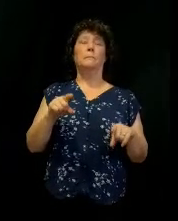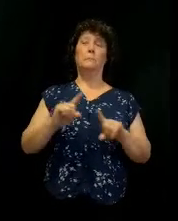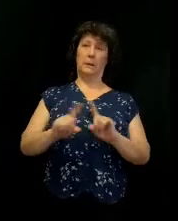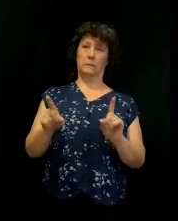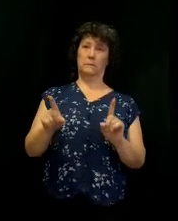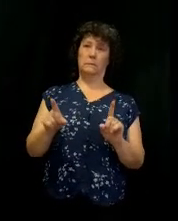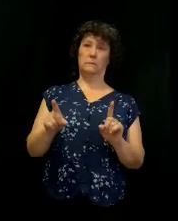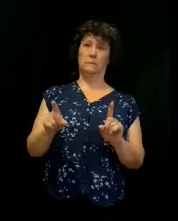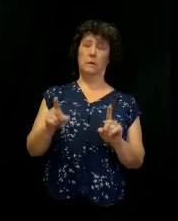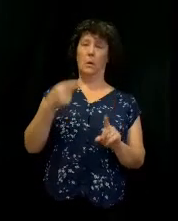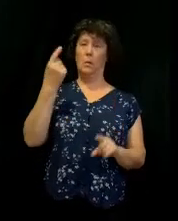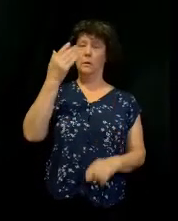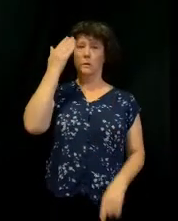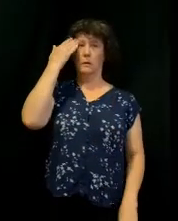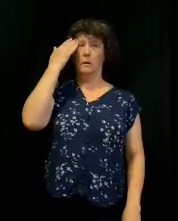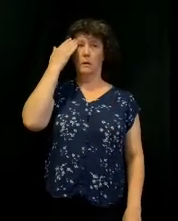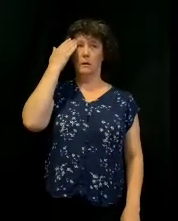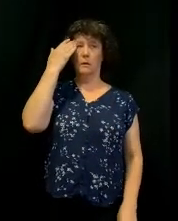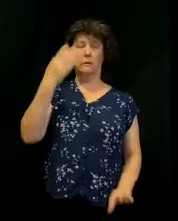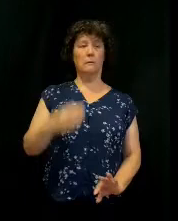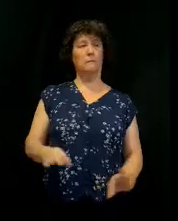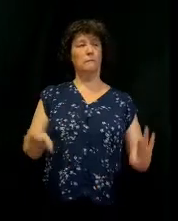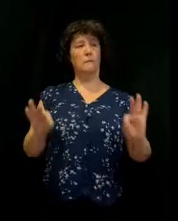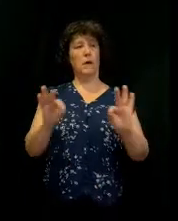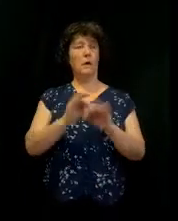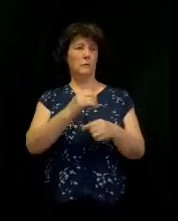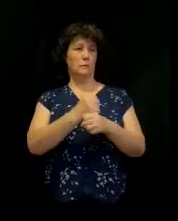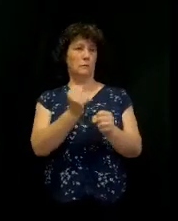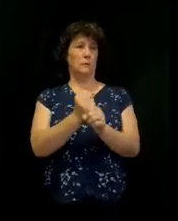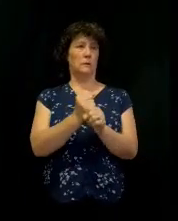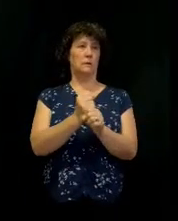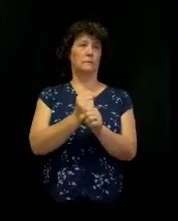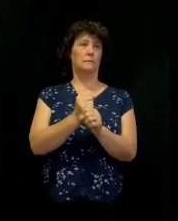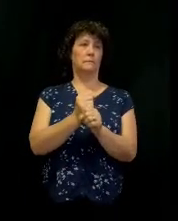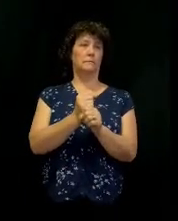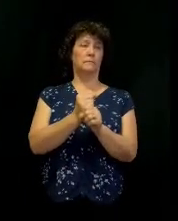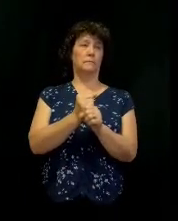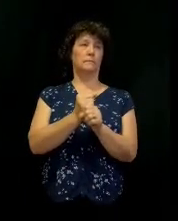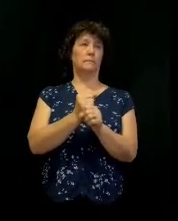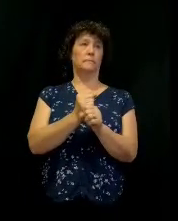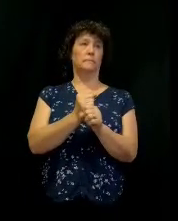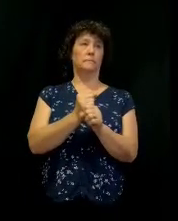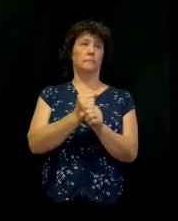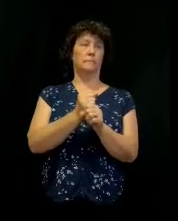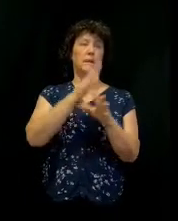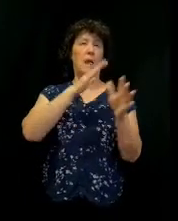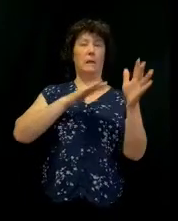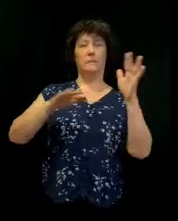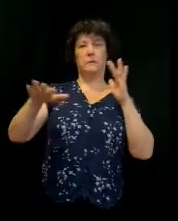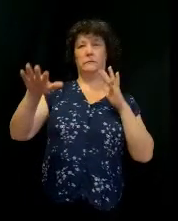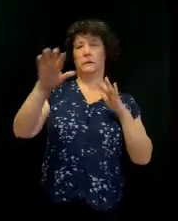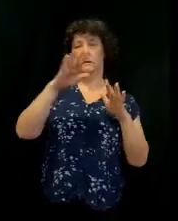I want you to always know something, values create atmospheres.